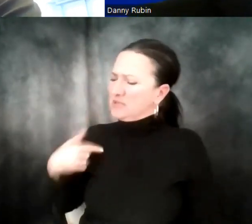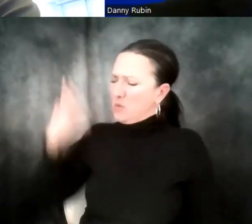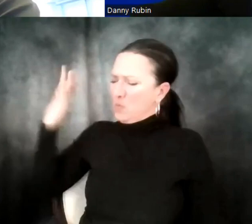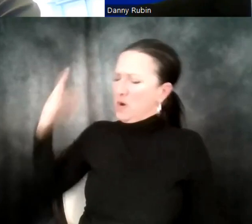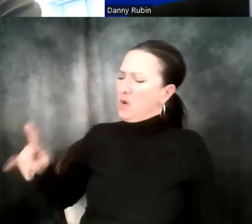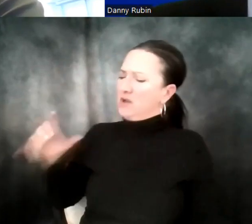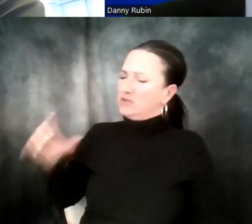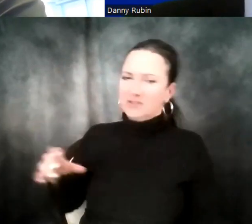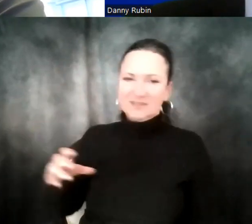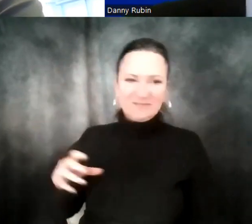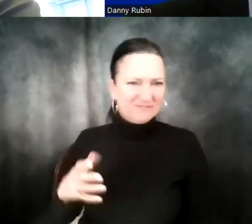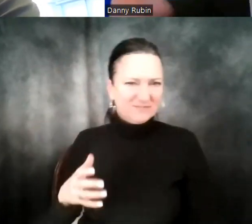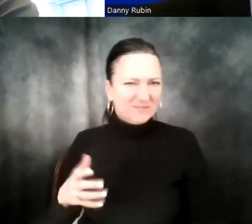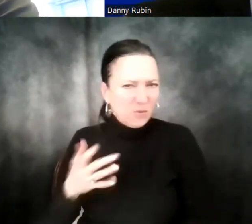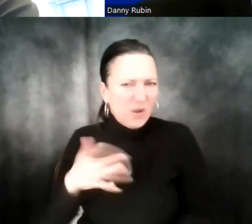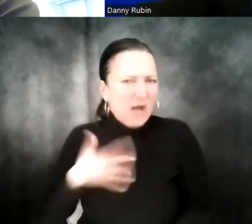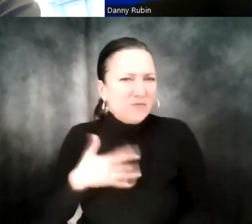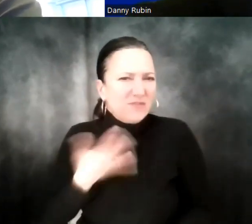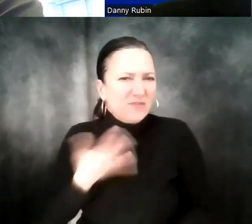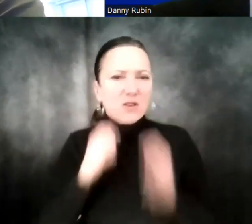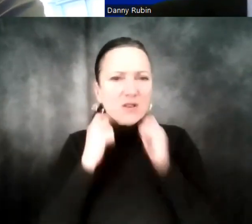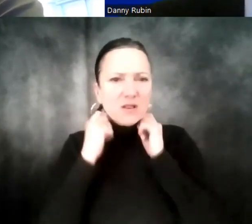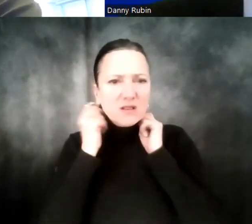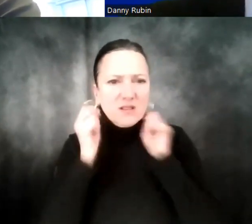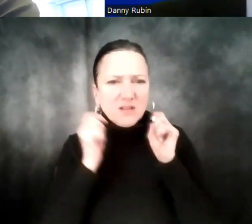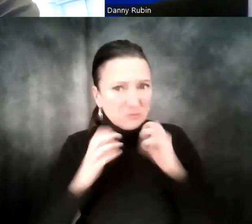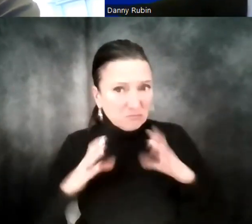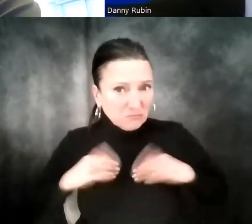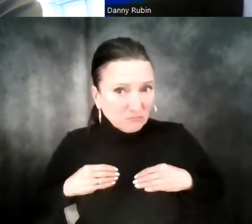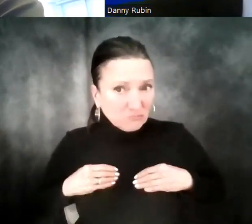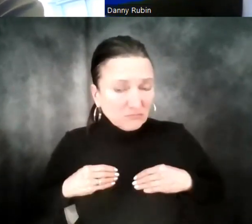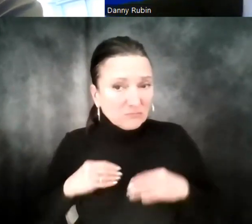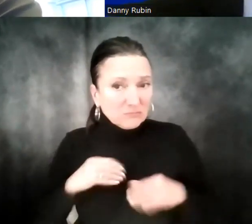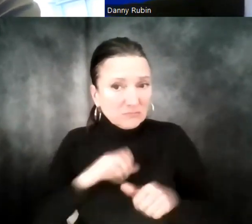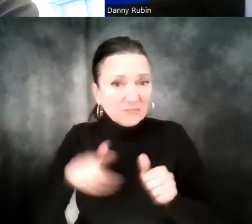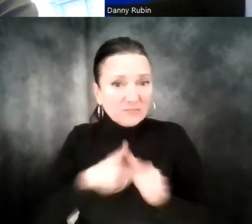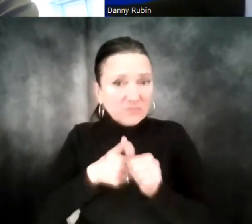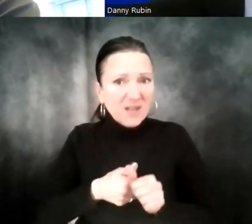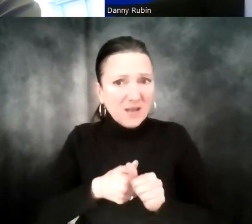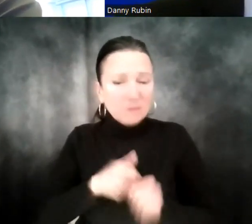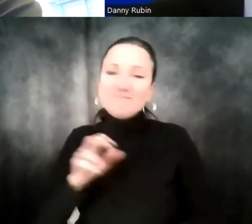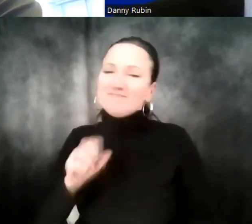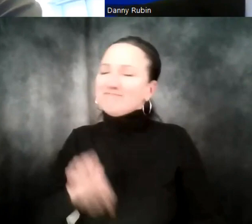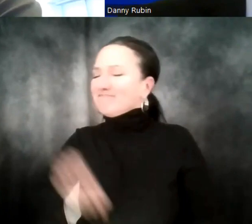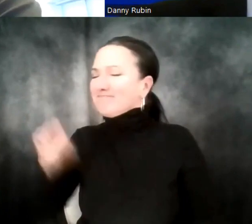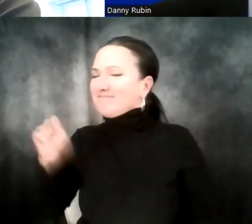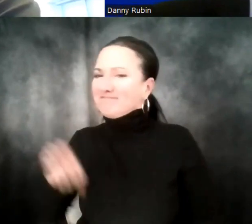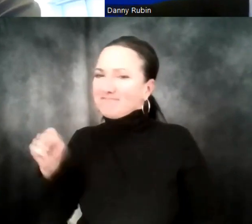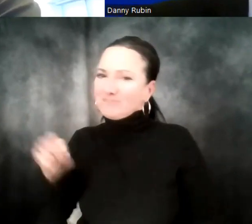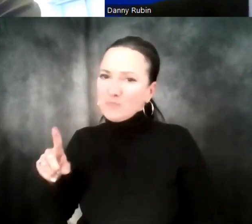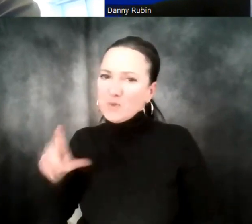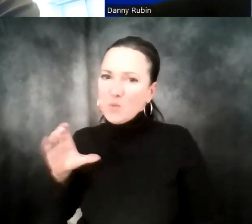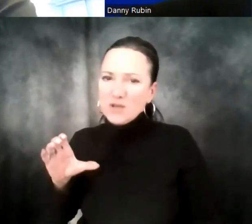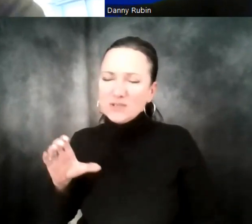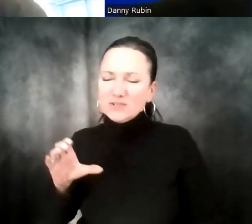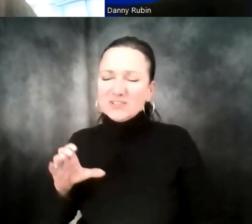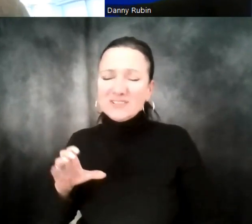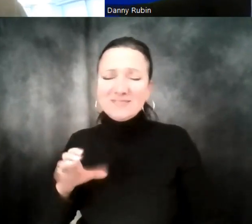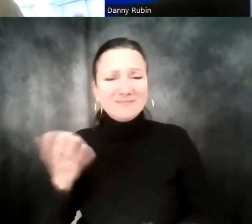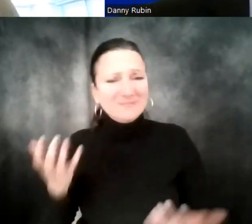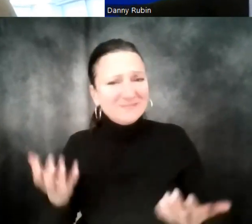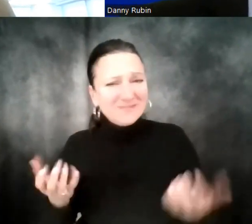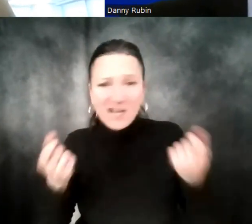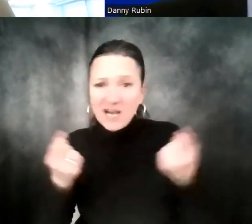Because I'm asking you that follow-up. Are you open to those kinds of things? 100% because it's one thing just to understand the